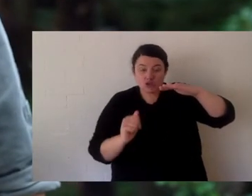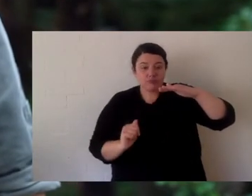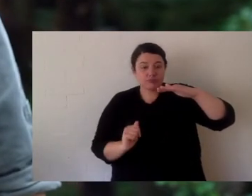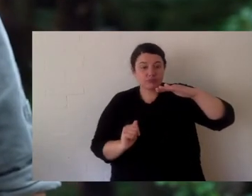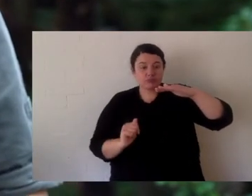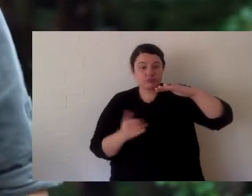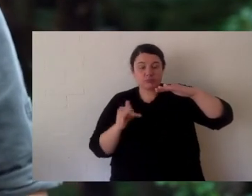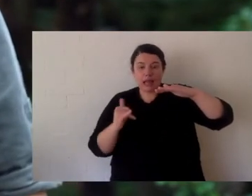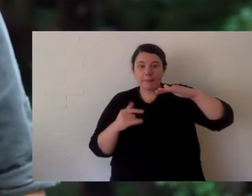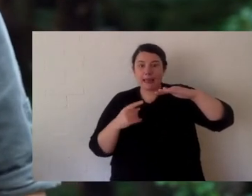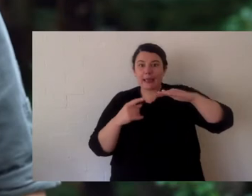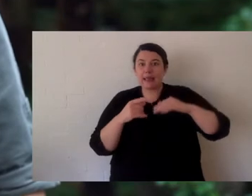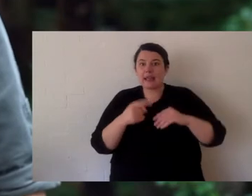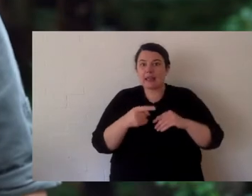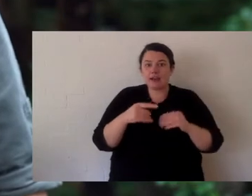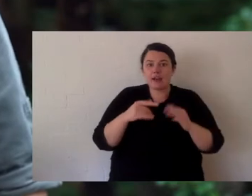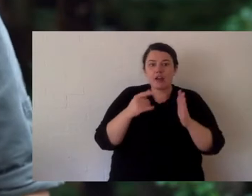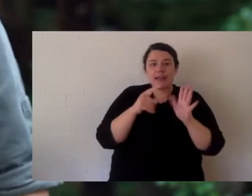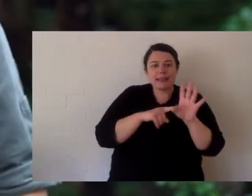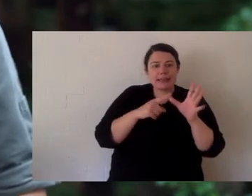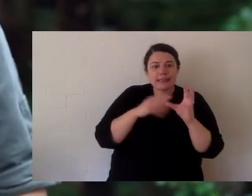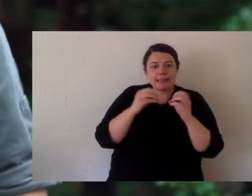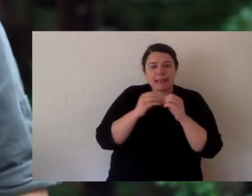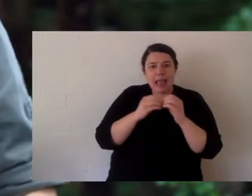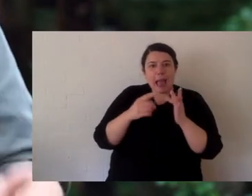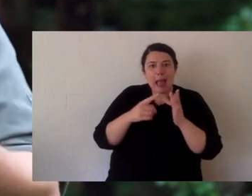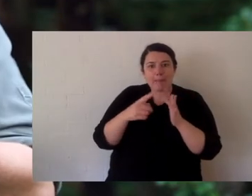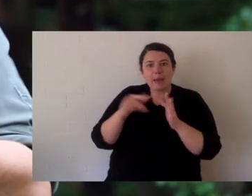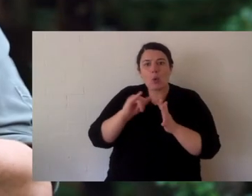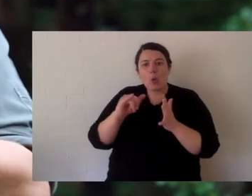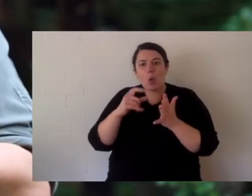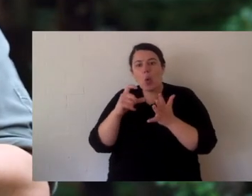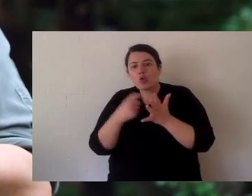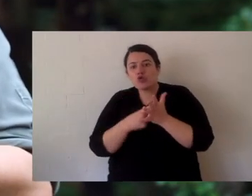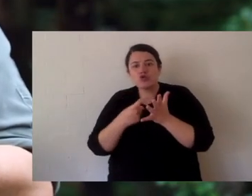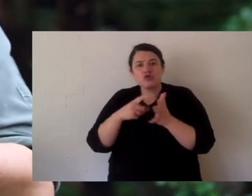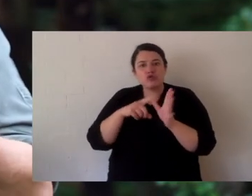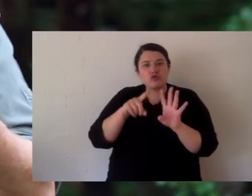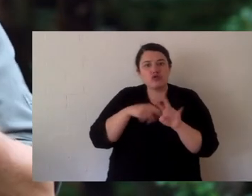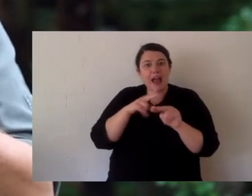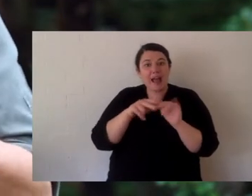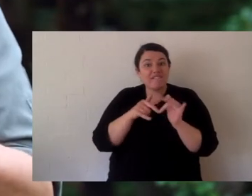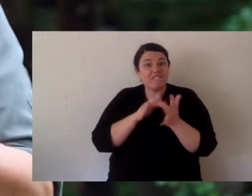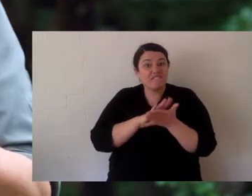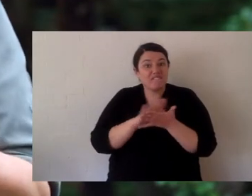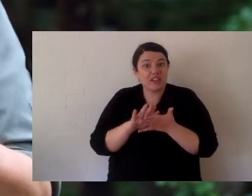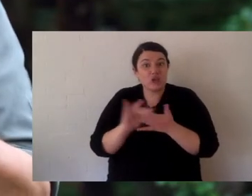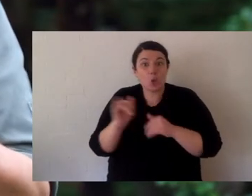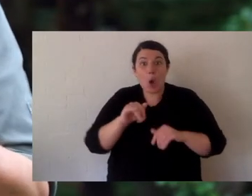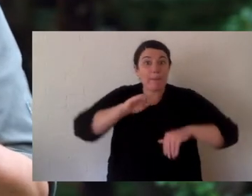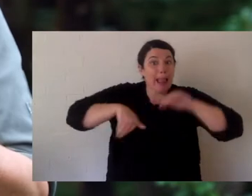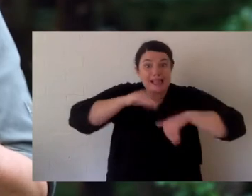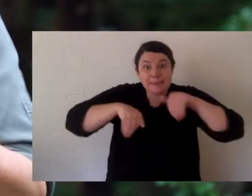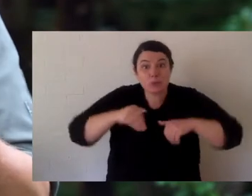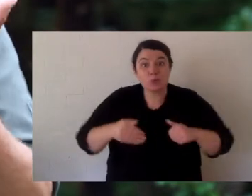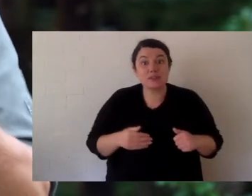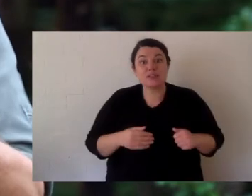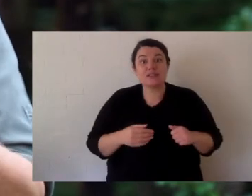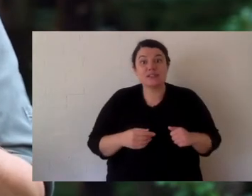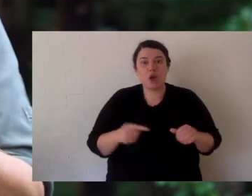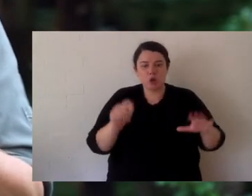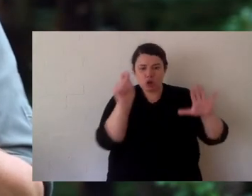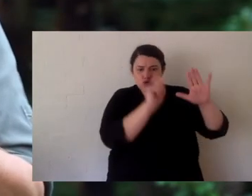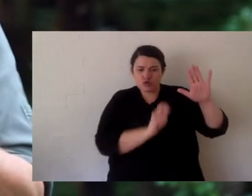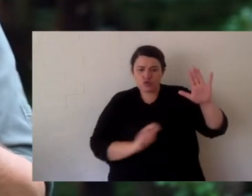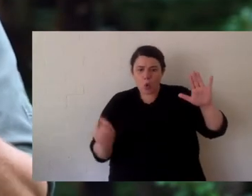underwater. And I want you to find out who else lives with it. Is there a species of fish? Is there a species of yabby or crayfish? Are there